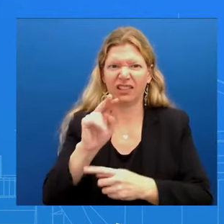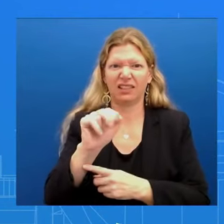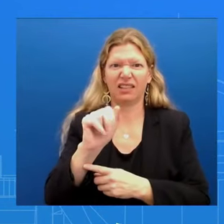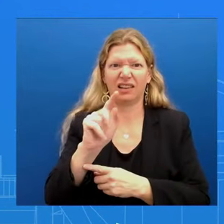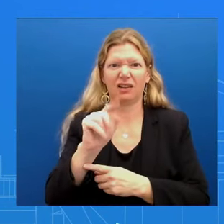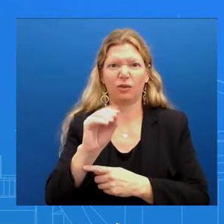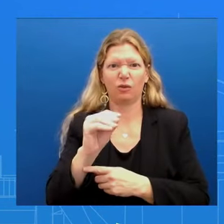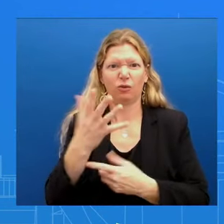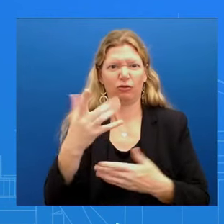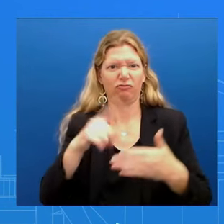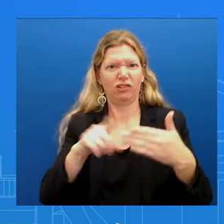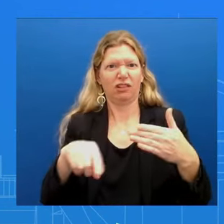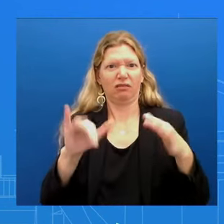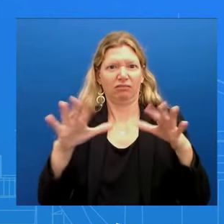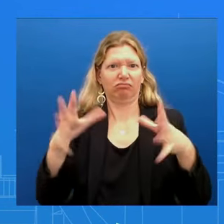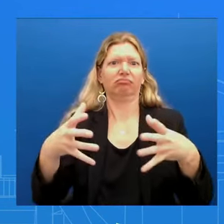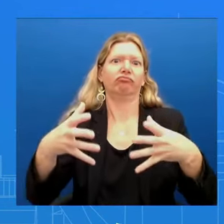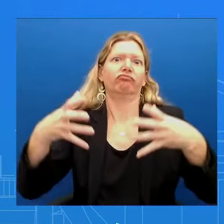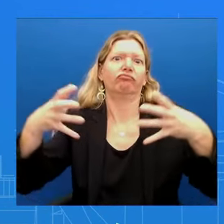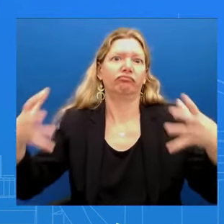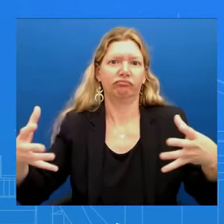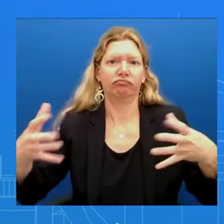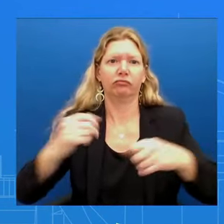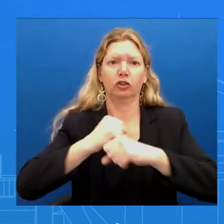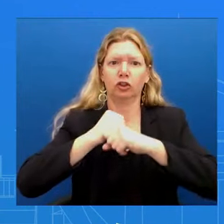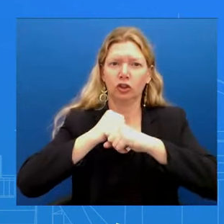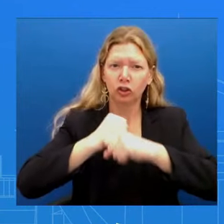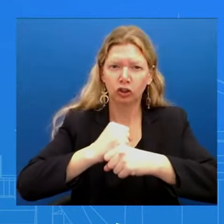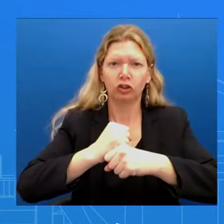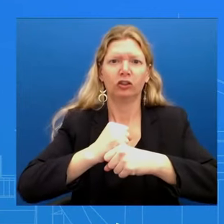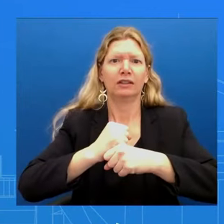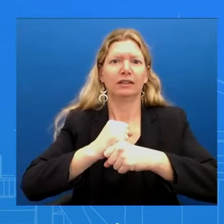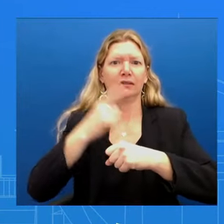that's what the American president ought to be about